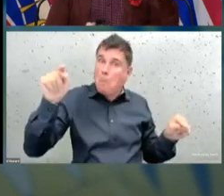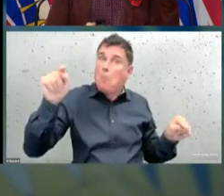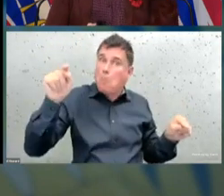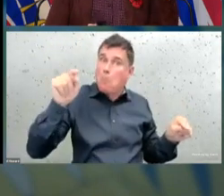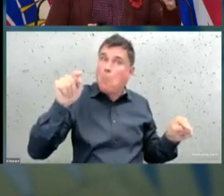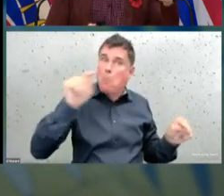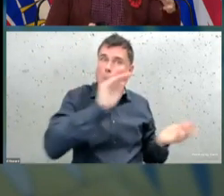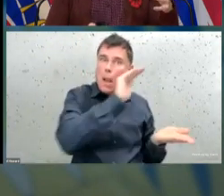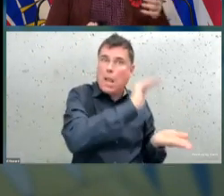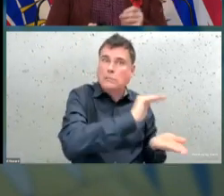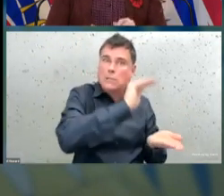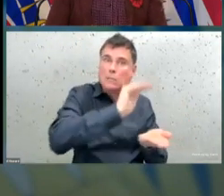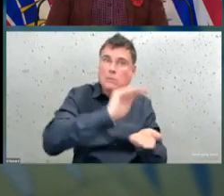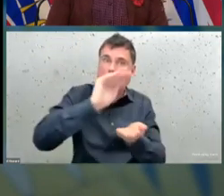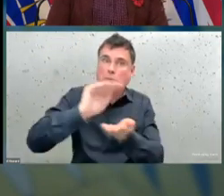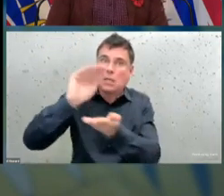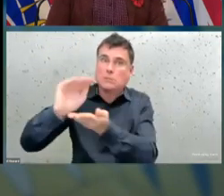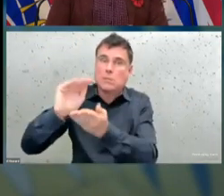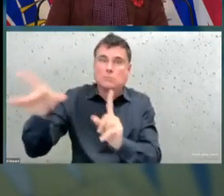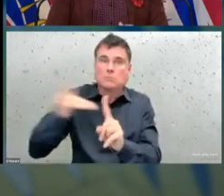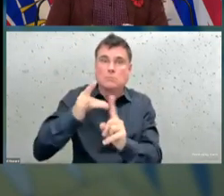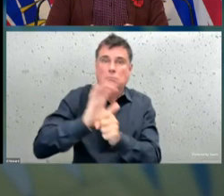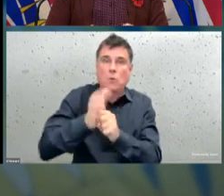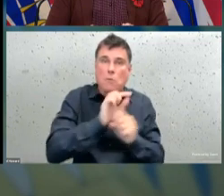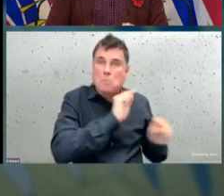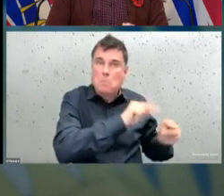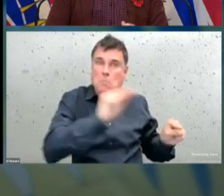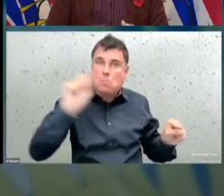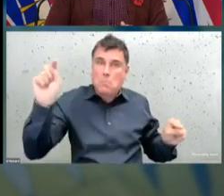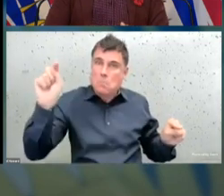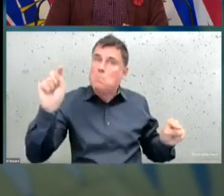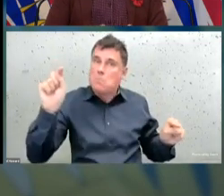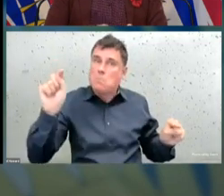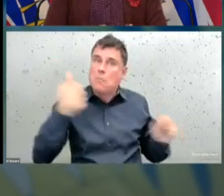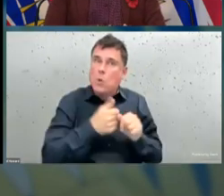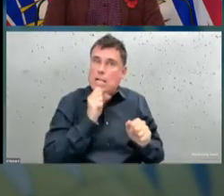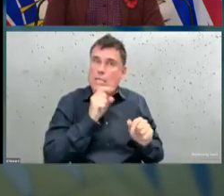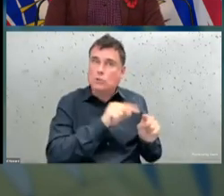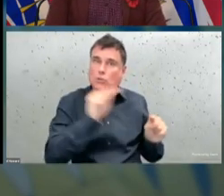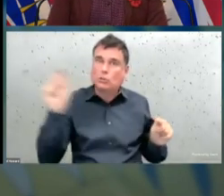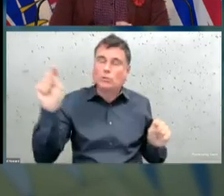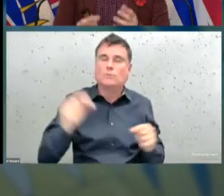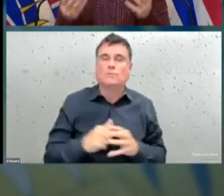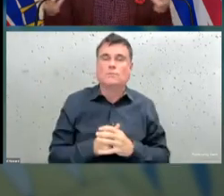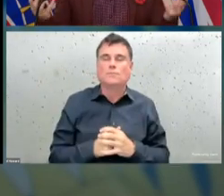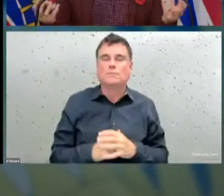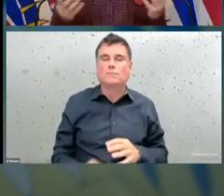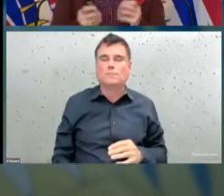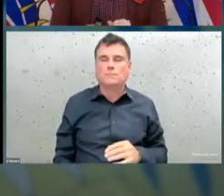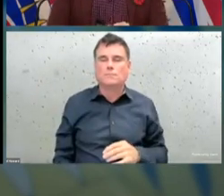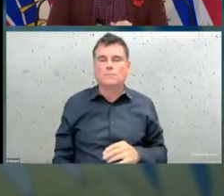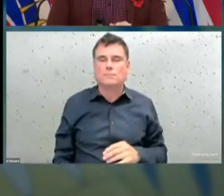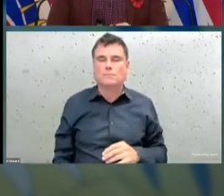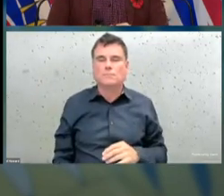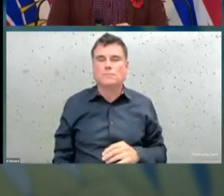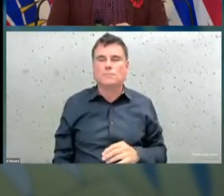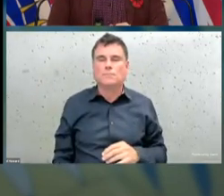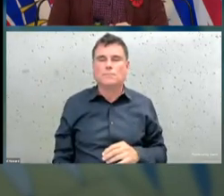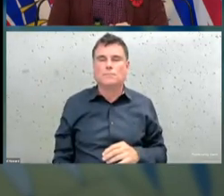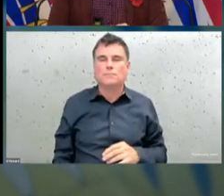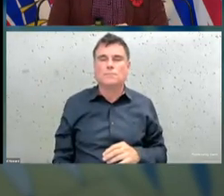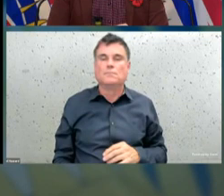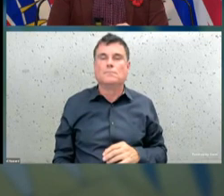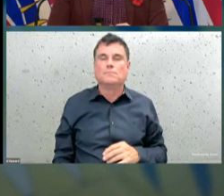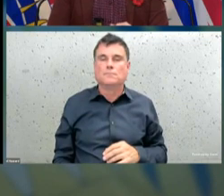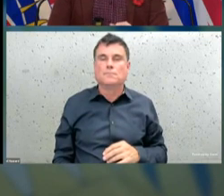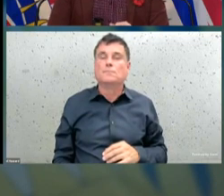vaccinated, and the risk in that group is very, very high. So if we break again the age distributions